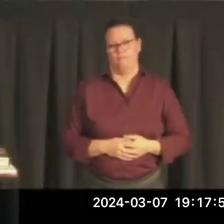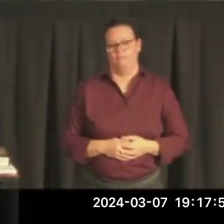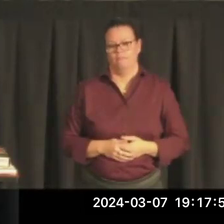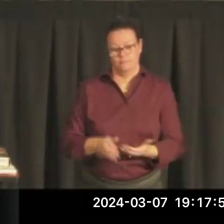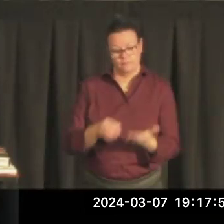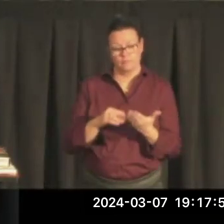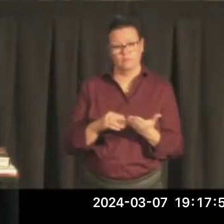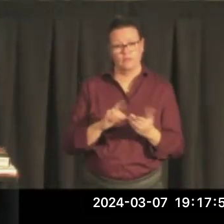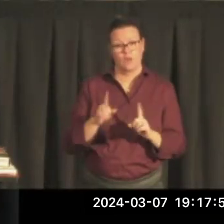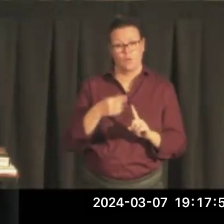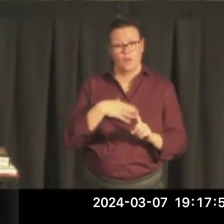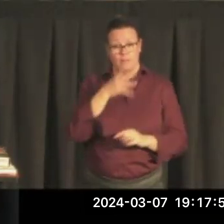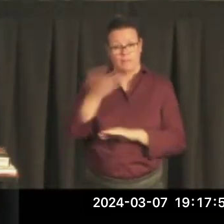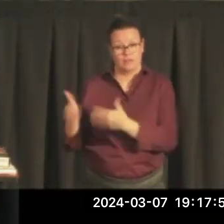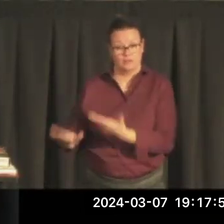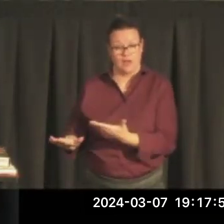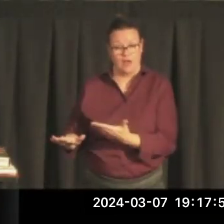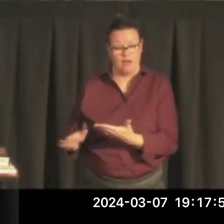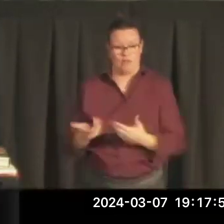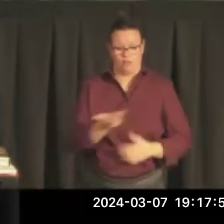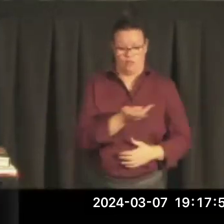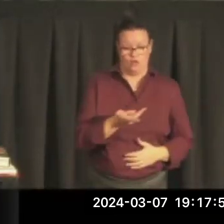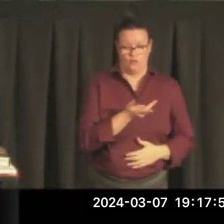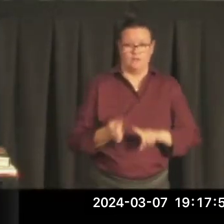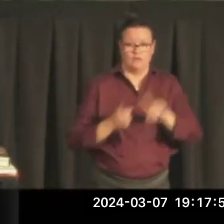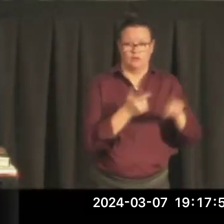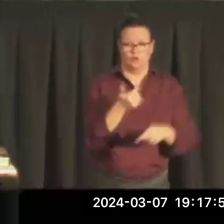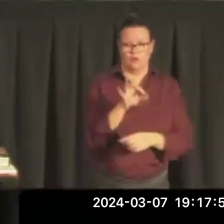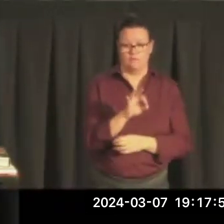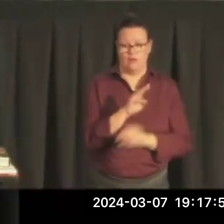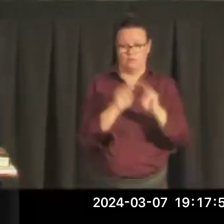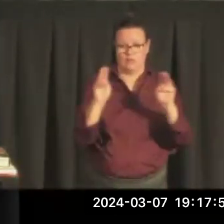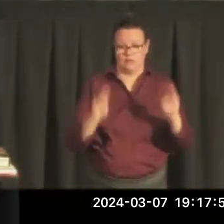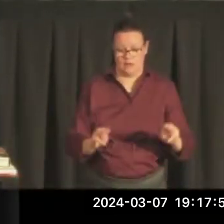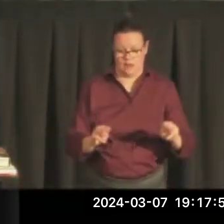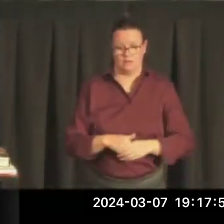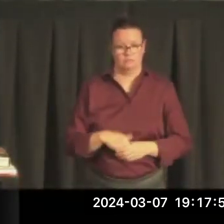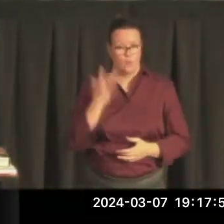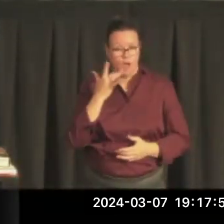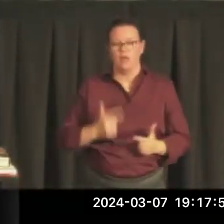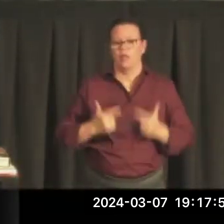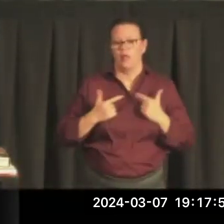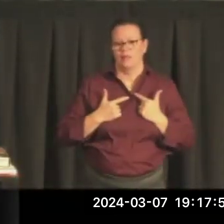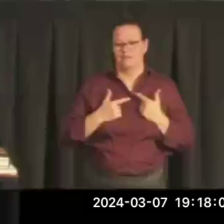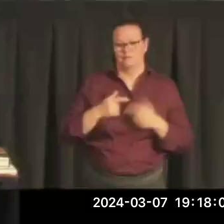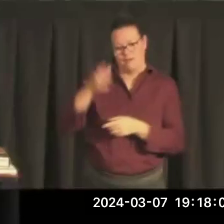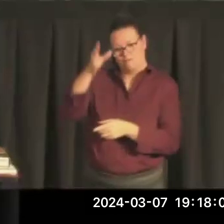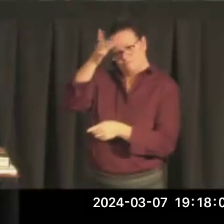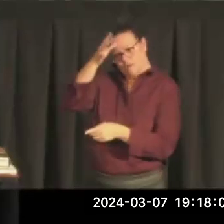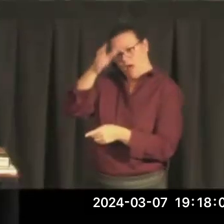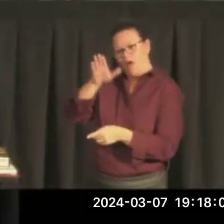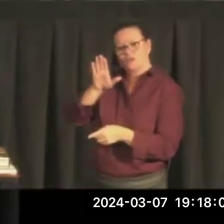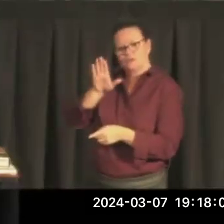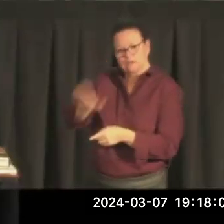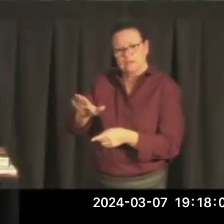After my mother's death, my two sisters and I were sent to Great Falls, Montana, to live with my father's uncle